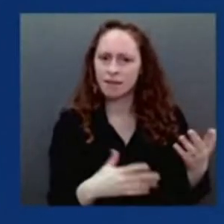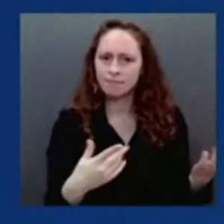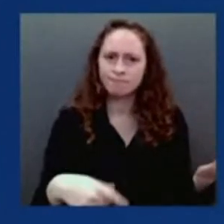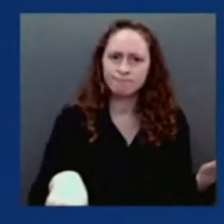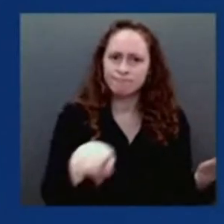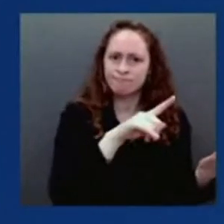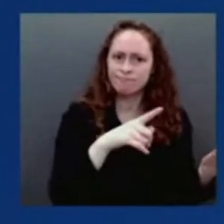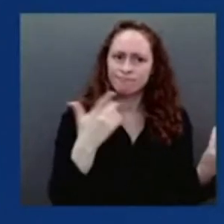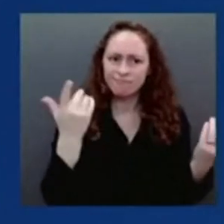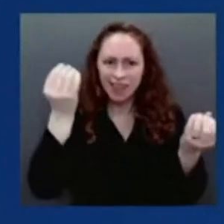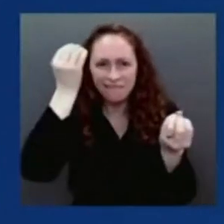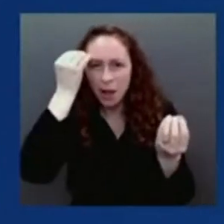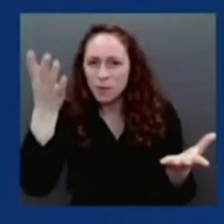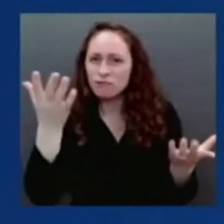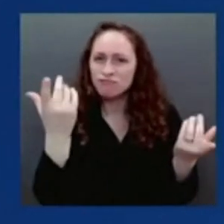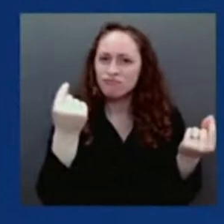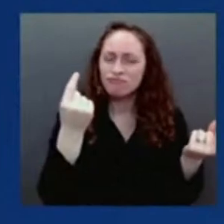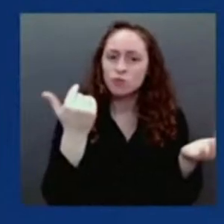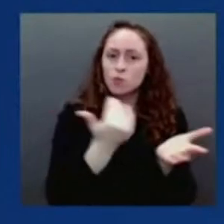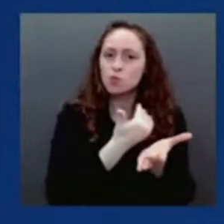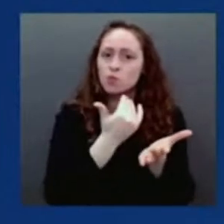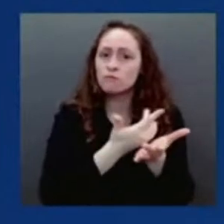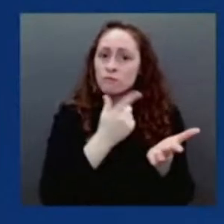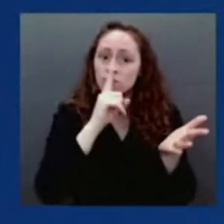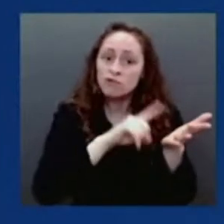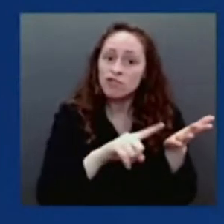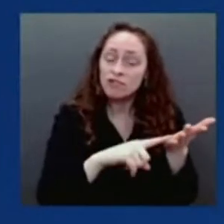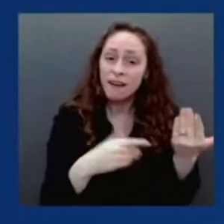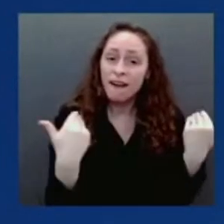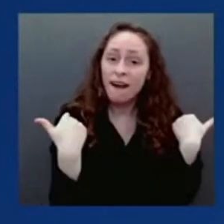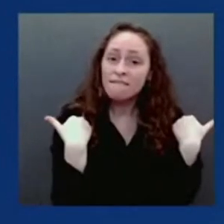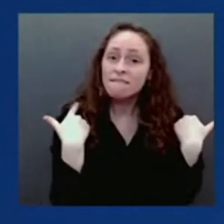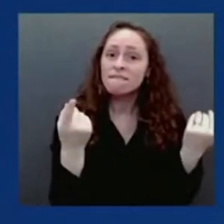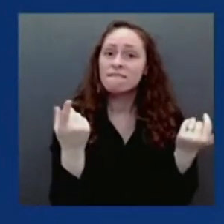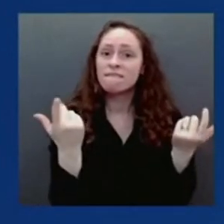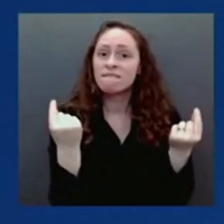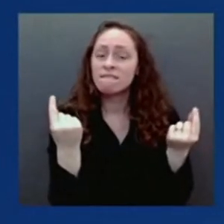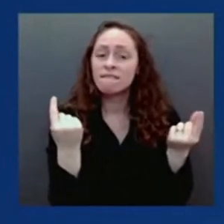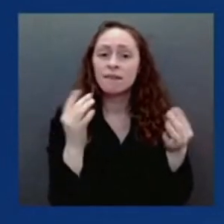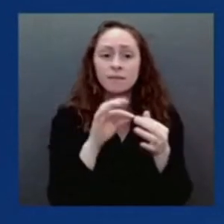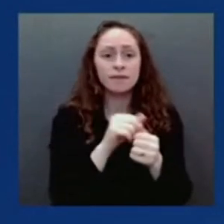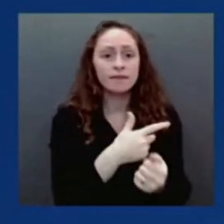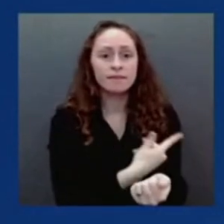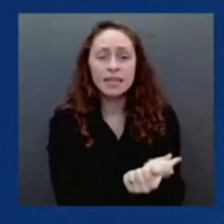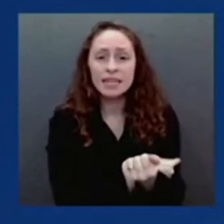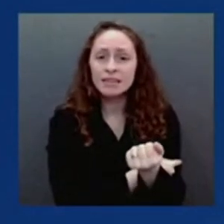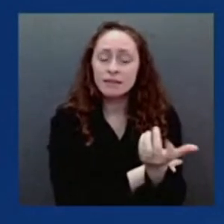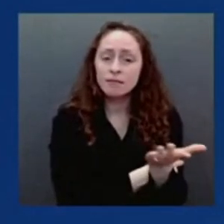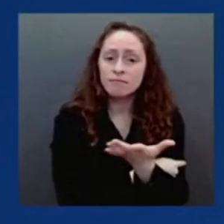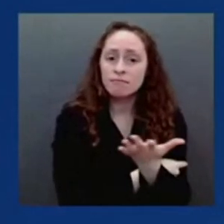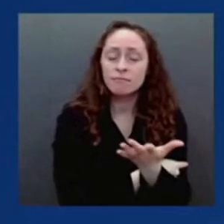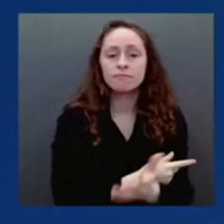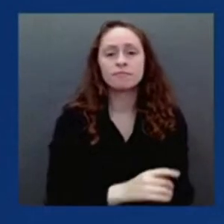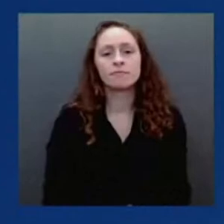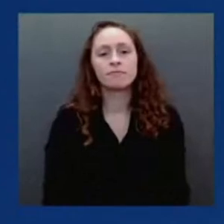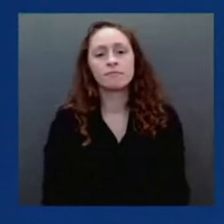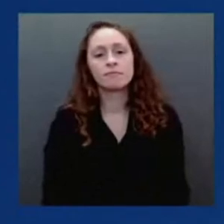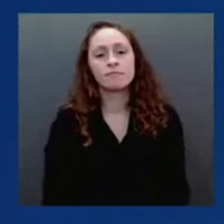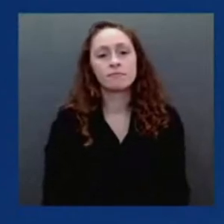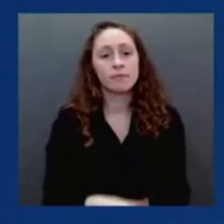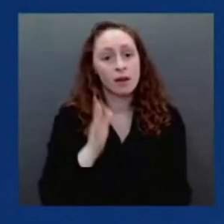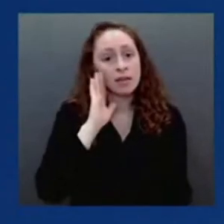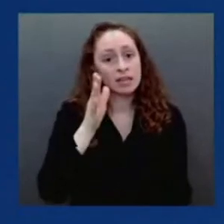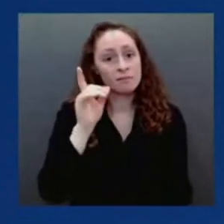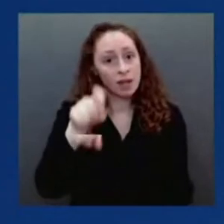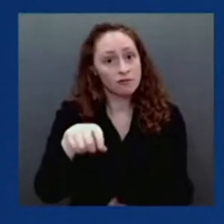that coming in the next month or so. And if you could clarify if this will be for a two-dose or a three-dose vaccine, which is expected to be sufficient. And then